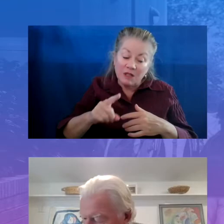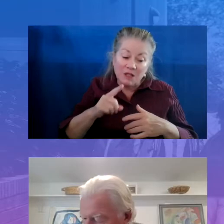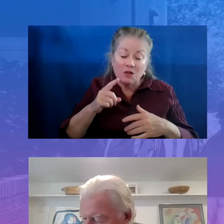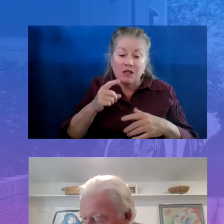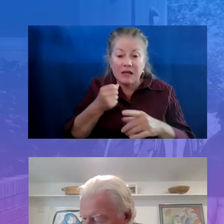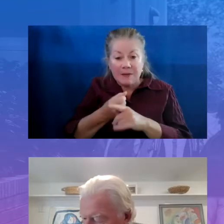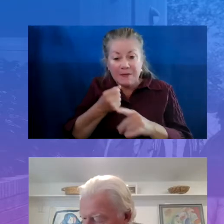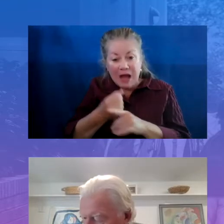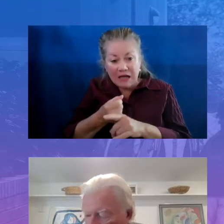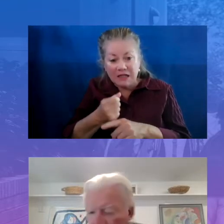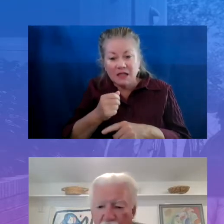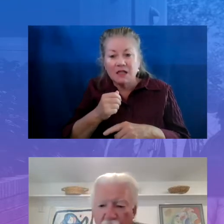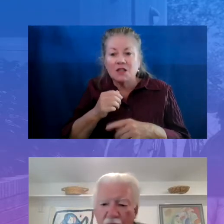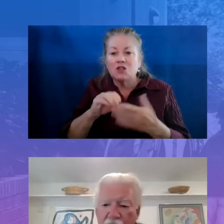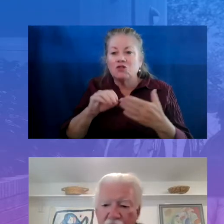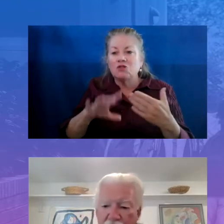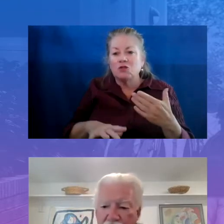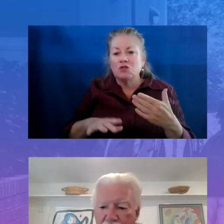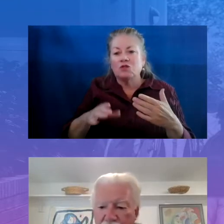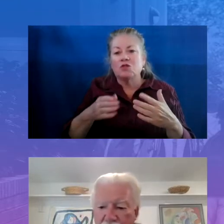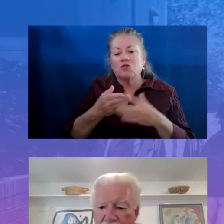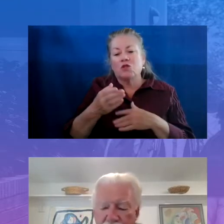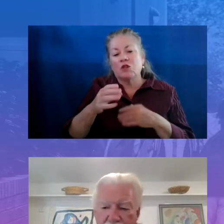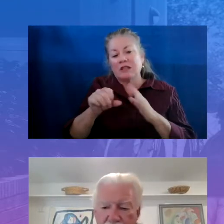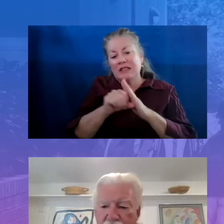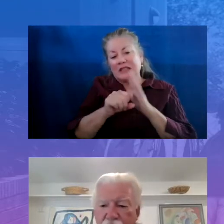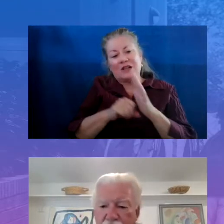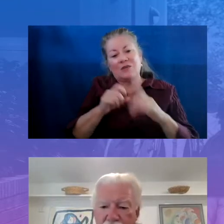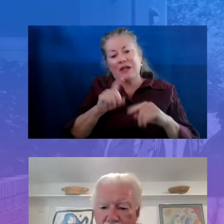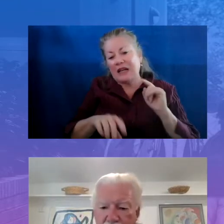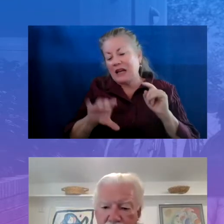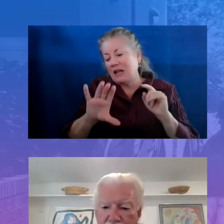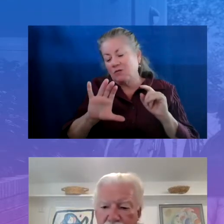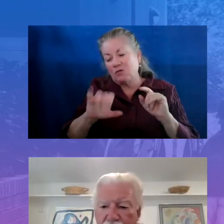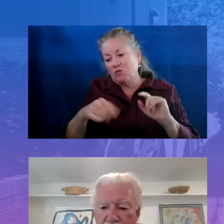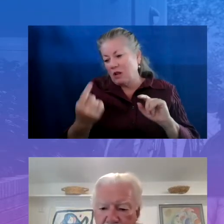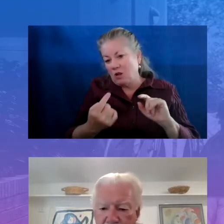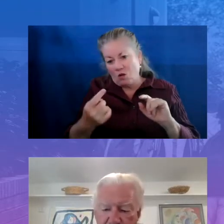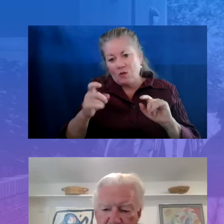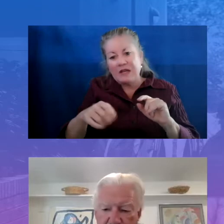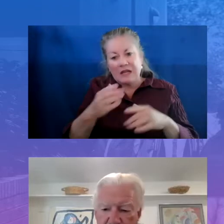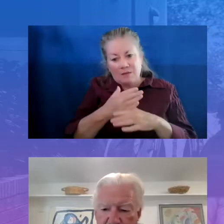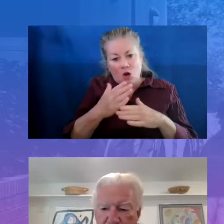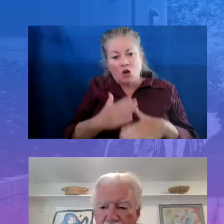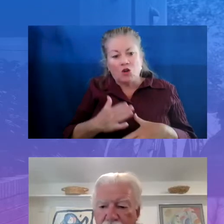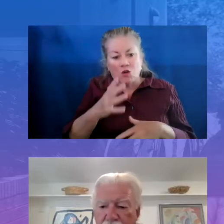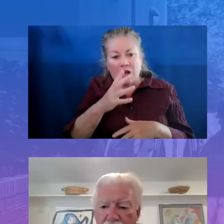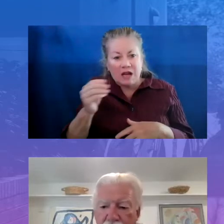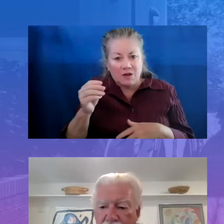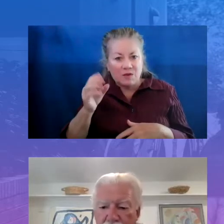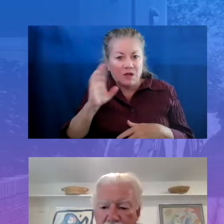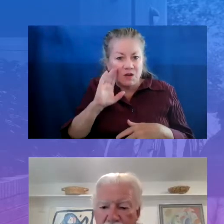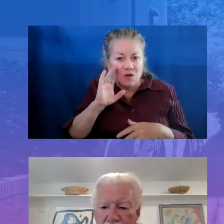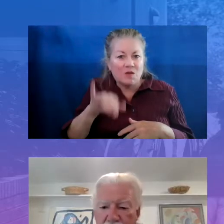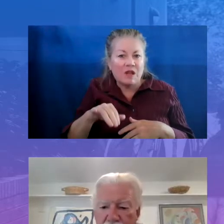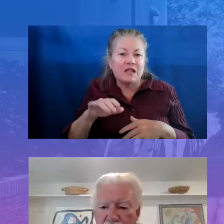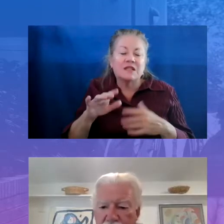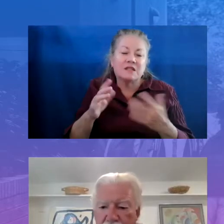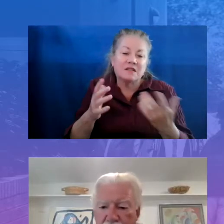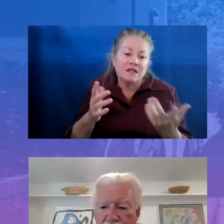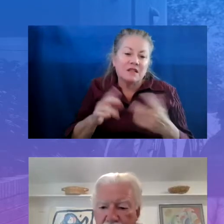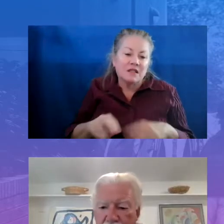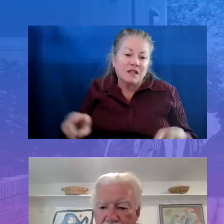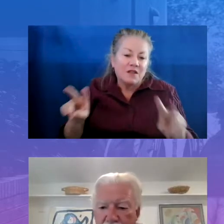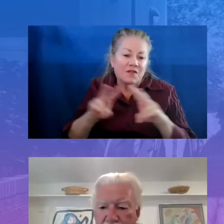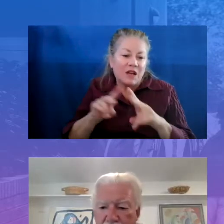students all across the state, we can't do that alone. We need partners. And I know that that's why the value of the After